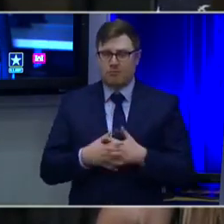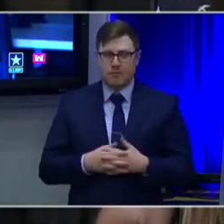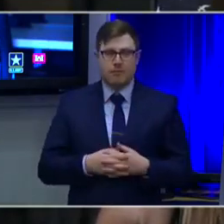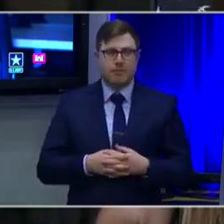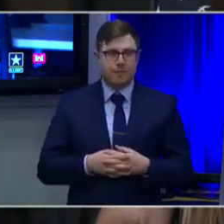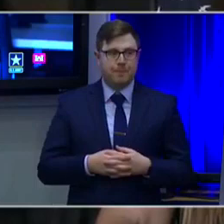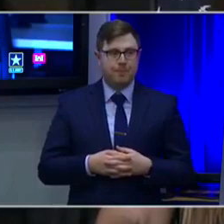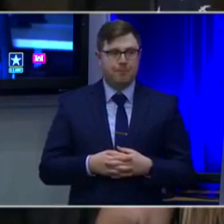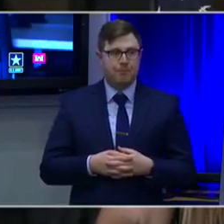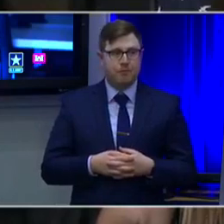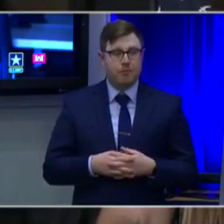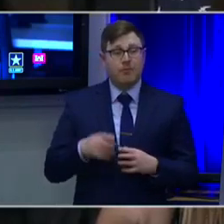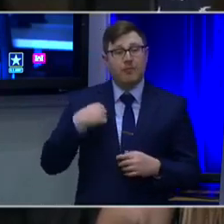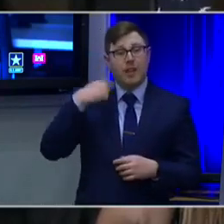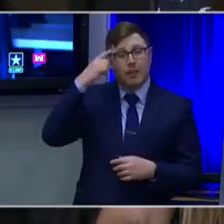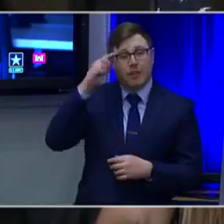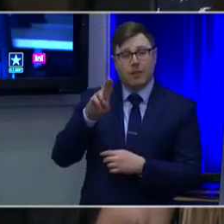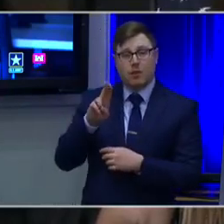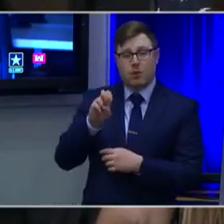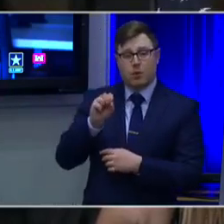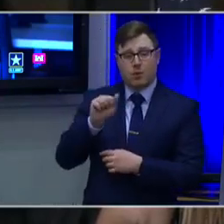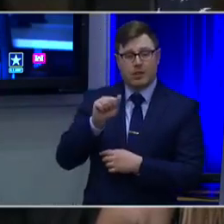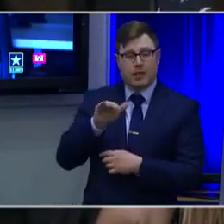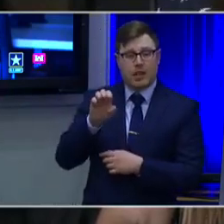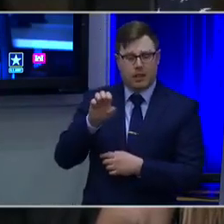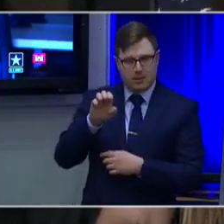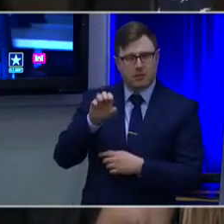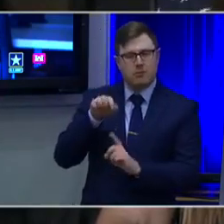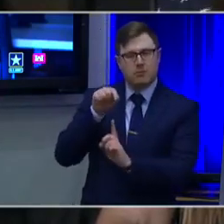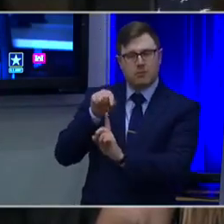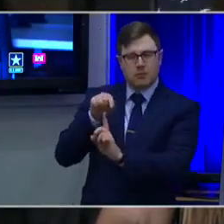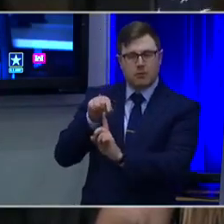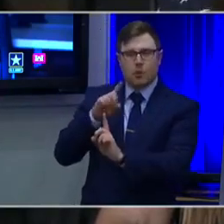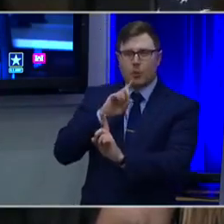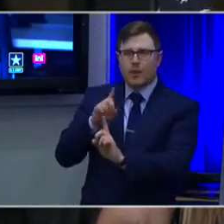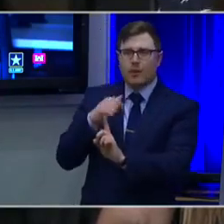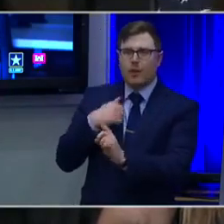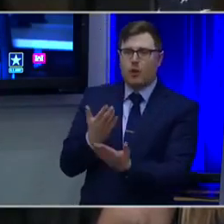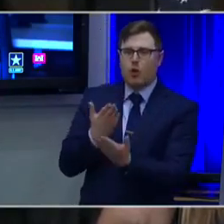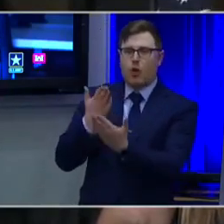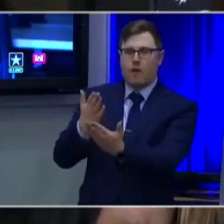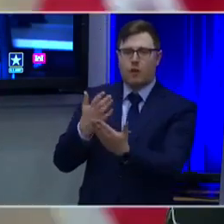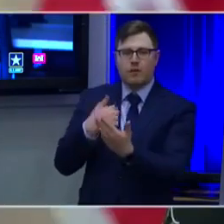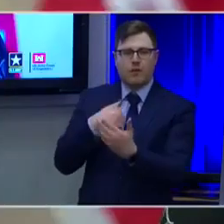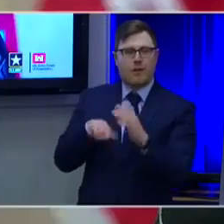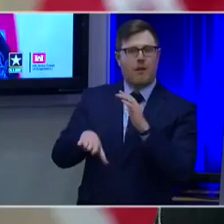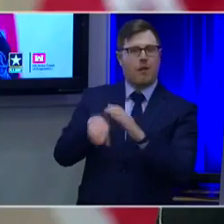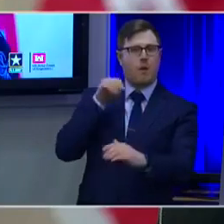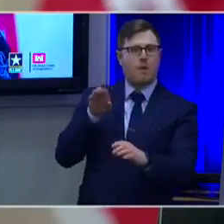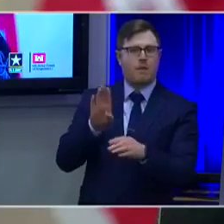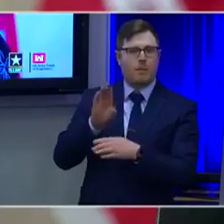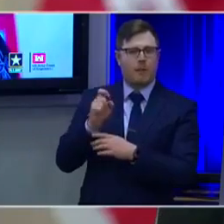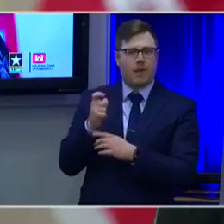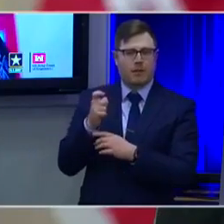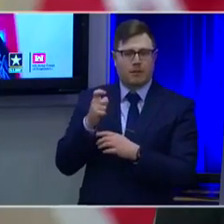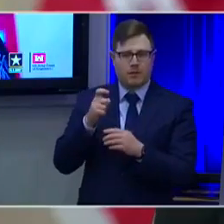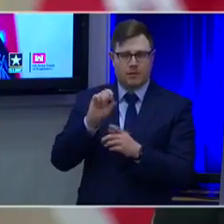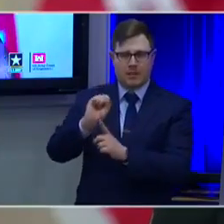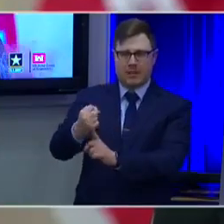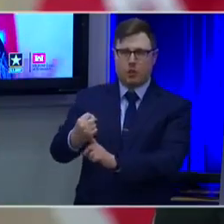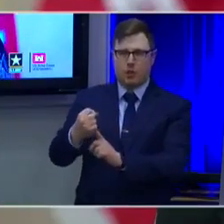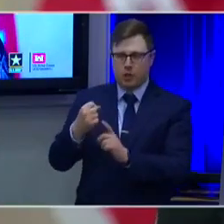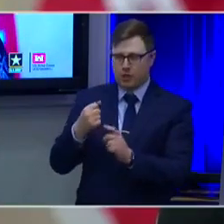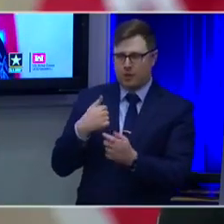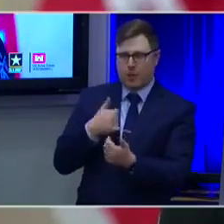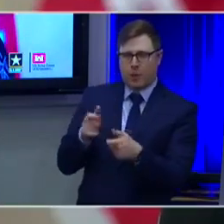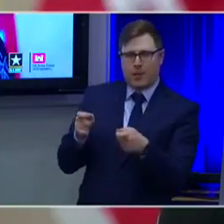I think USACE offers outside-of-the-box type of scenarios. So if you want to travel